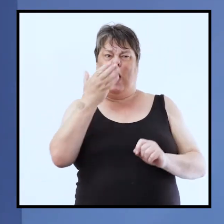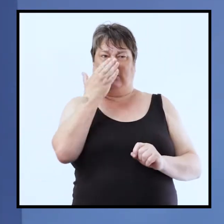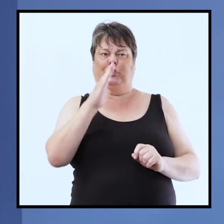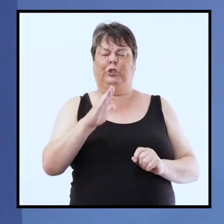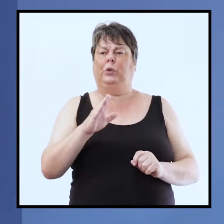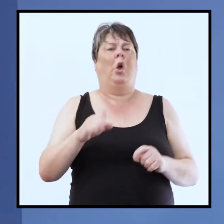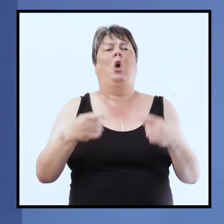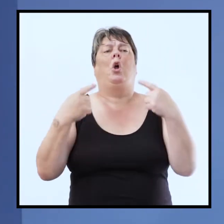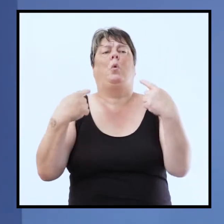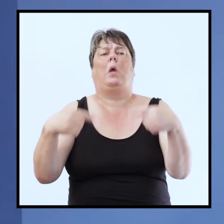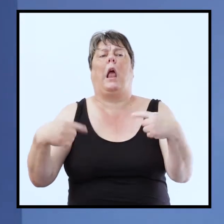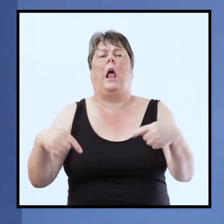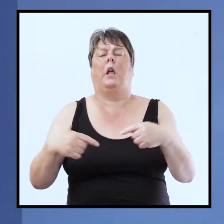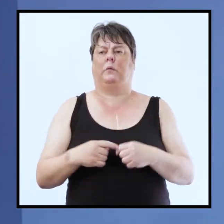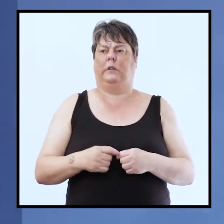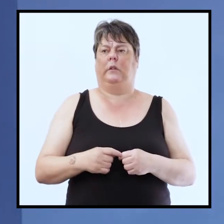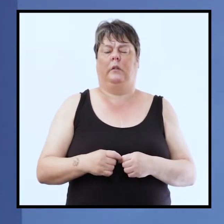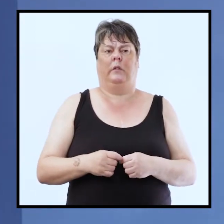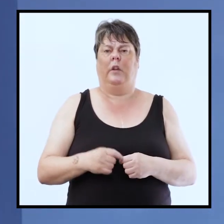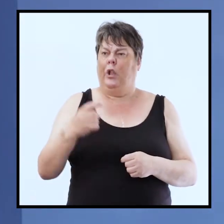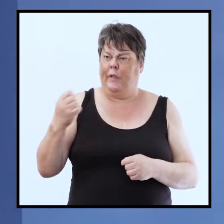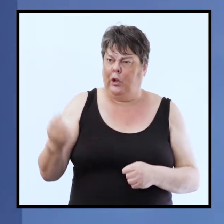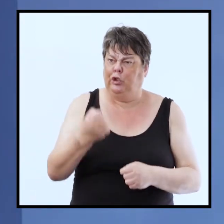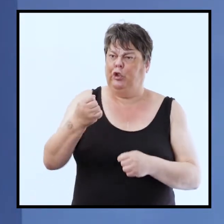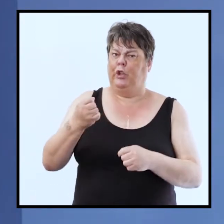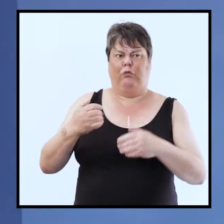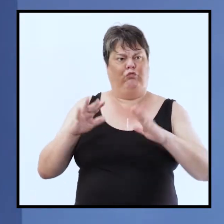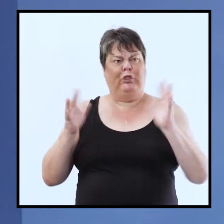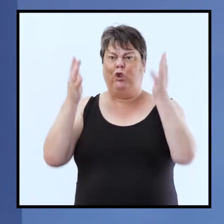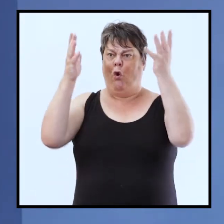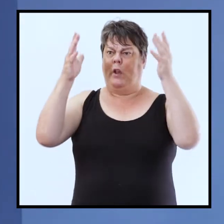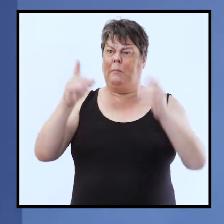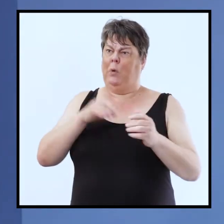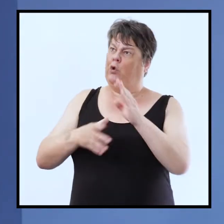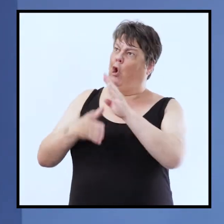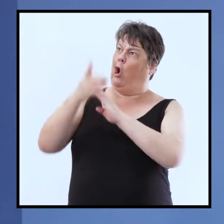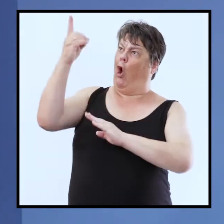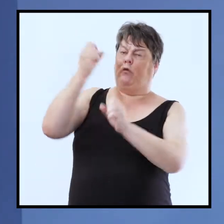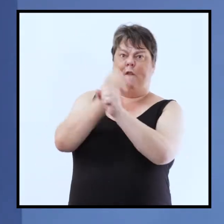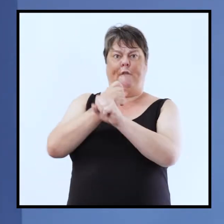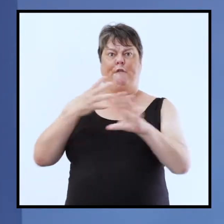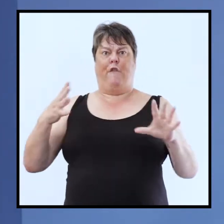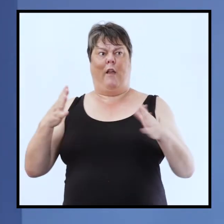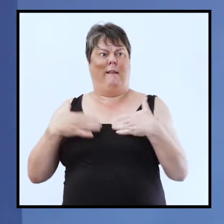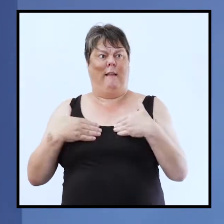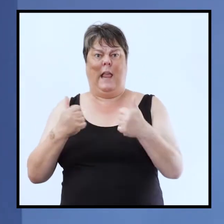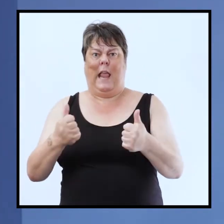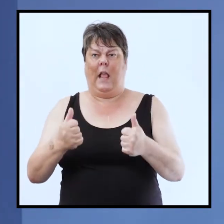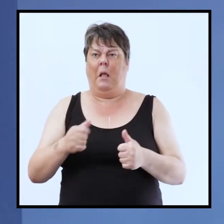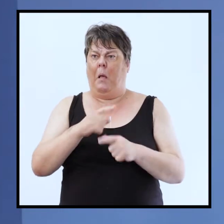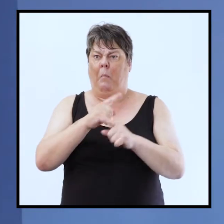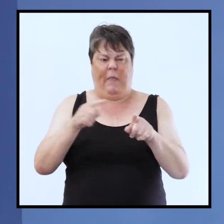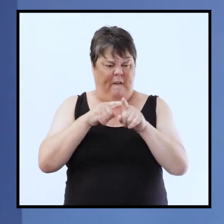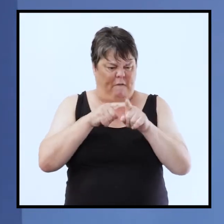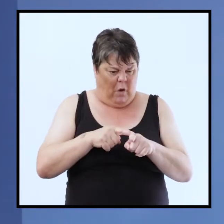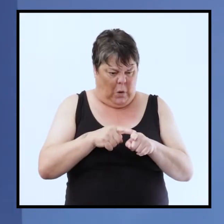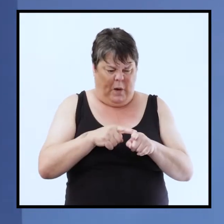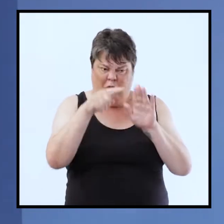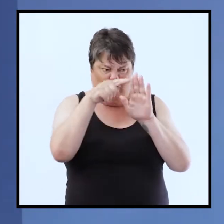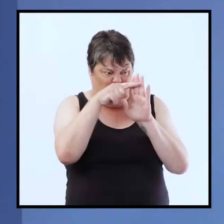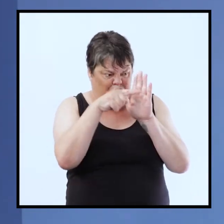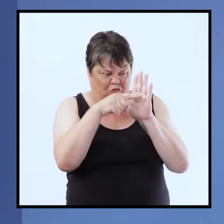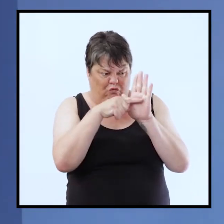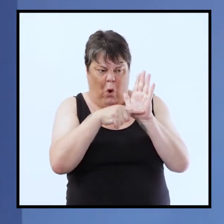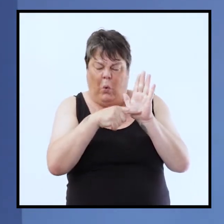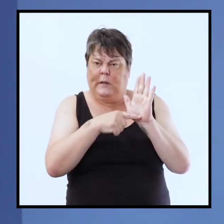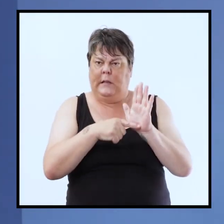you can't do this now they don't rejoice in what god has done they get bound up in their interpretation of the law and